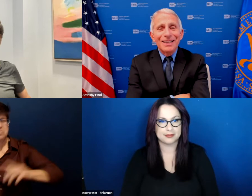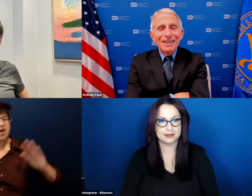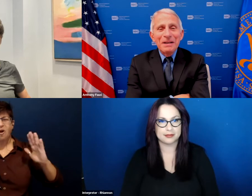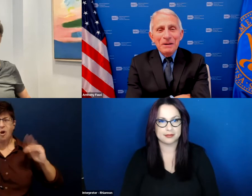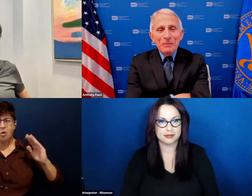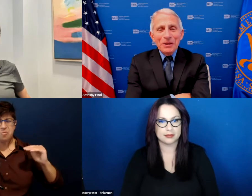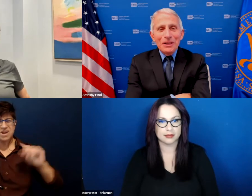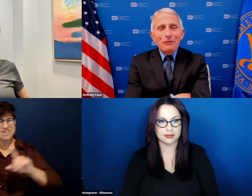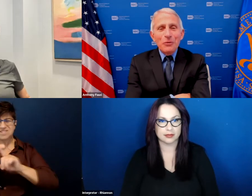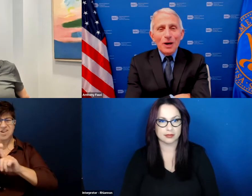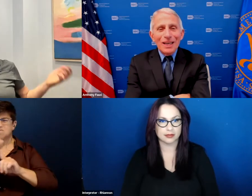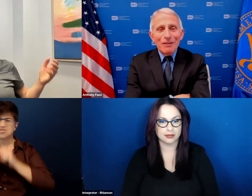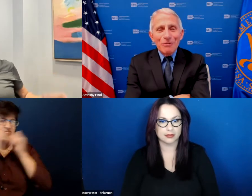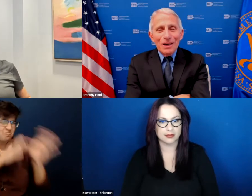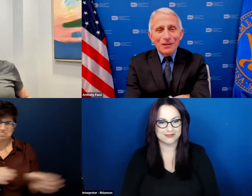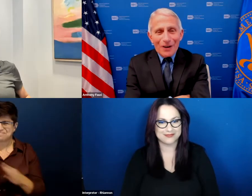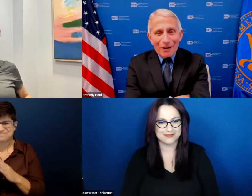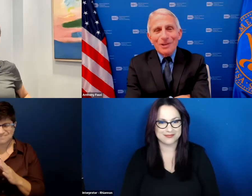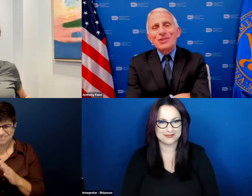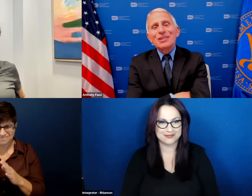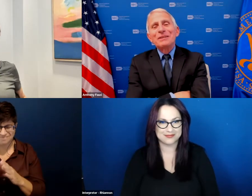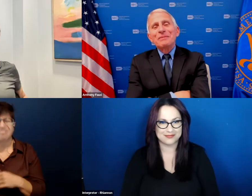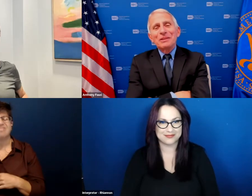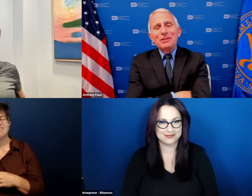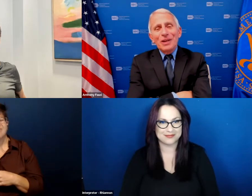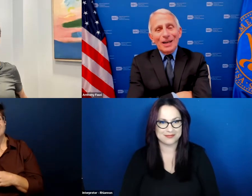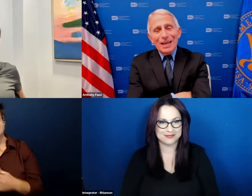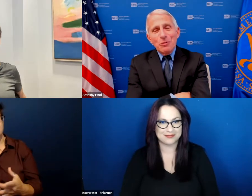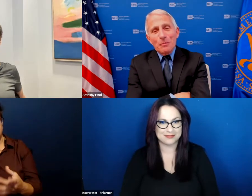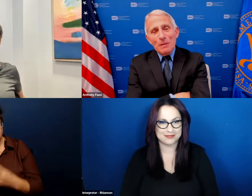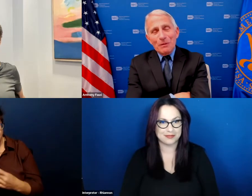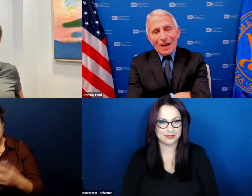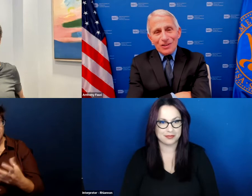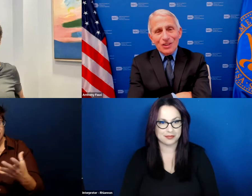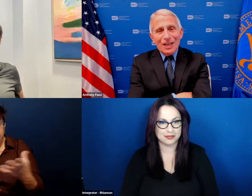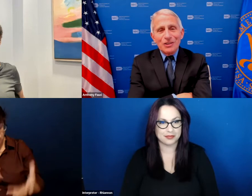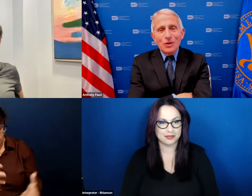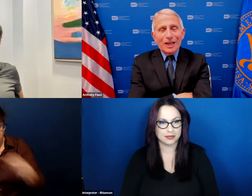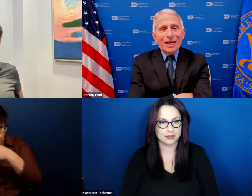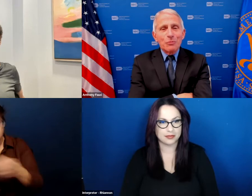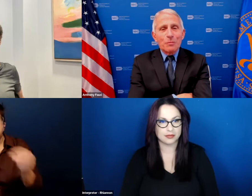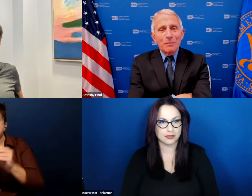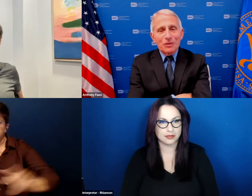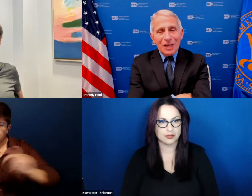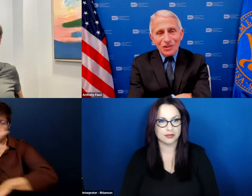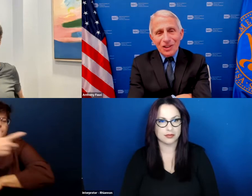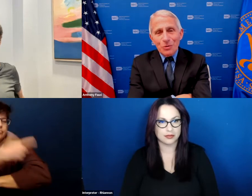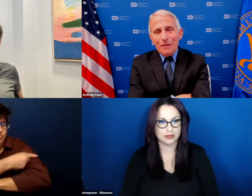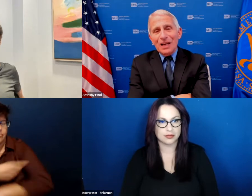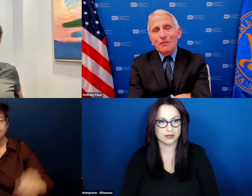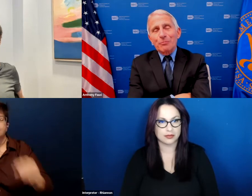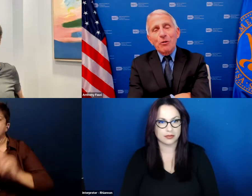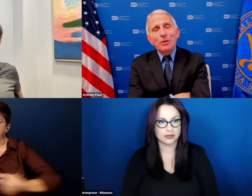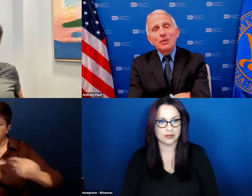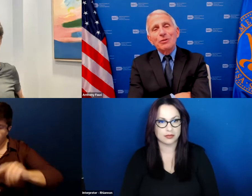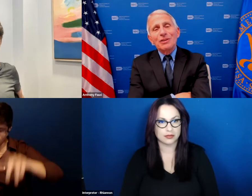you know if you want to get rid of the virus you got to get more people vaccinated you got to get more people tested you